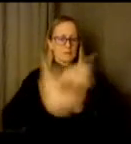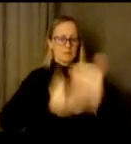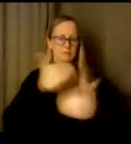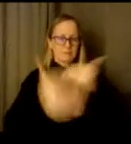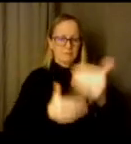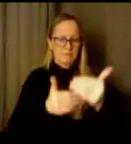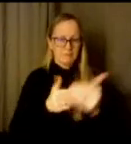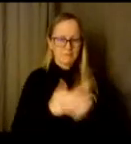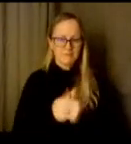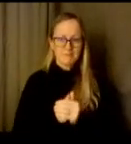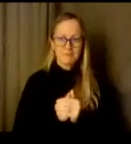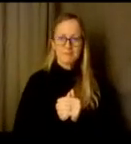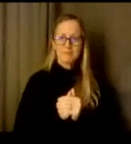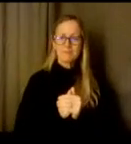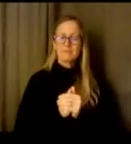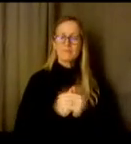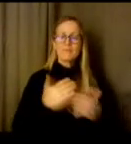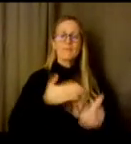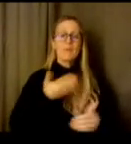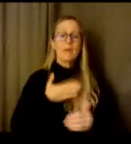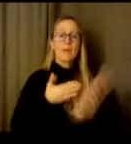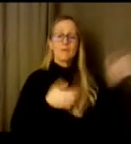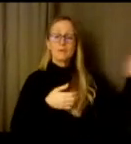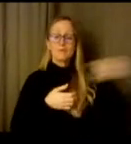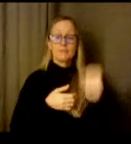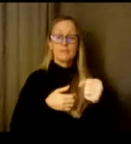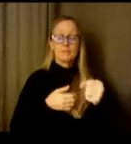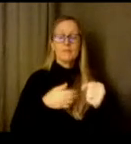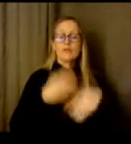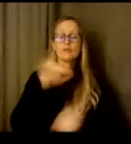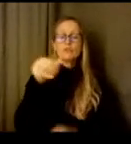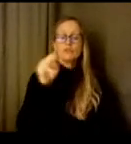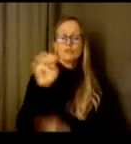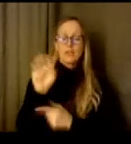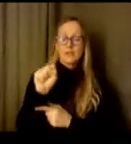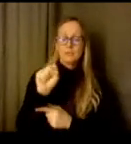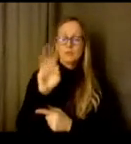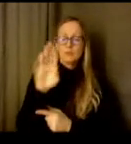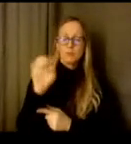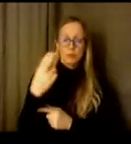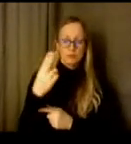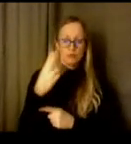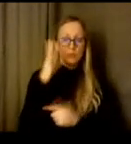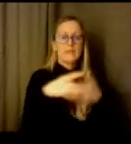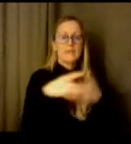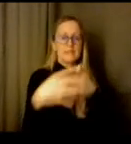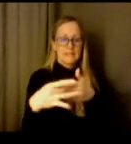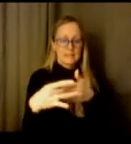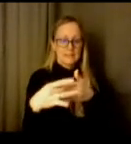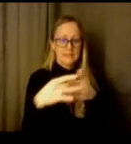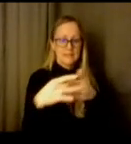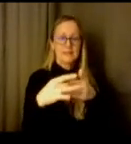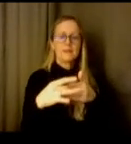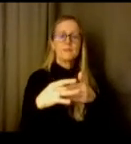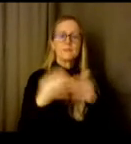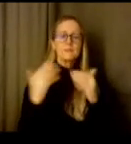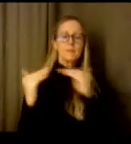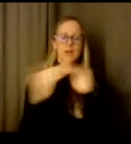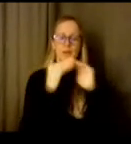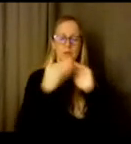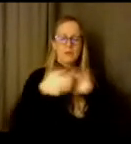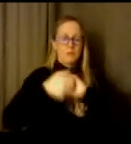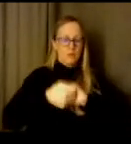I'm happy to appoint James Bush to lead the Equity Partnerships and Engagement Division. For the past four years,